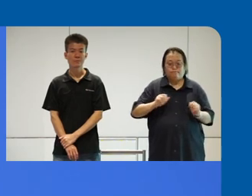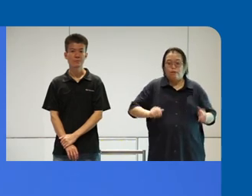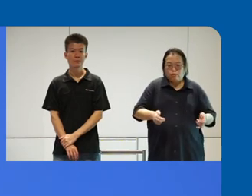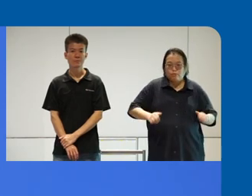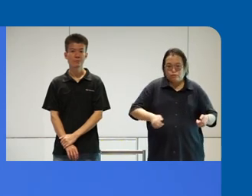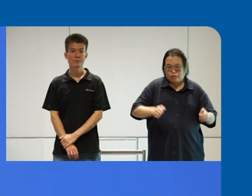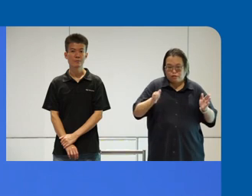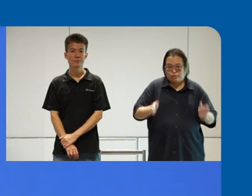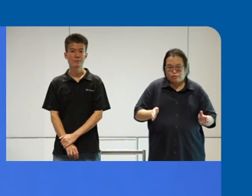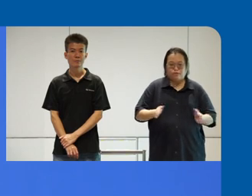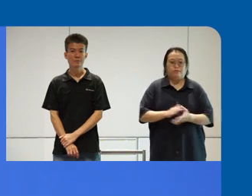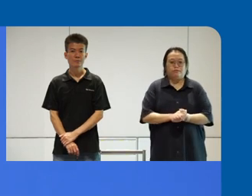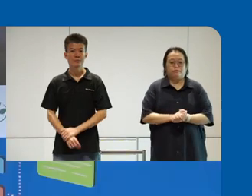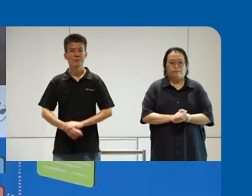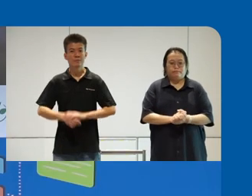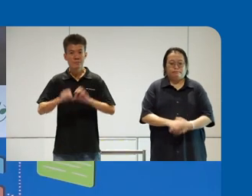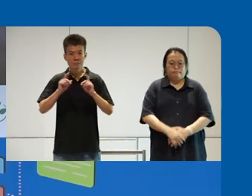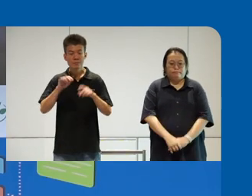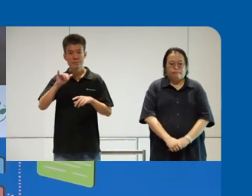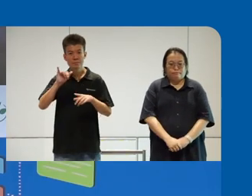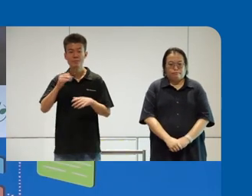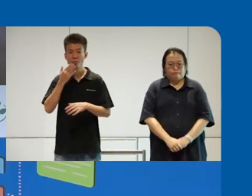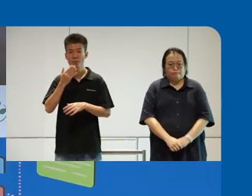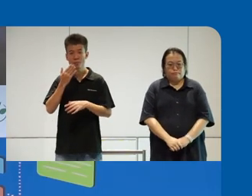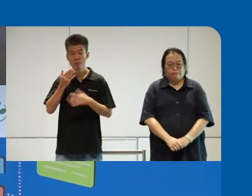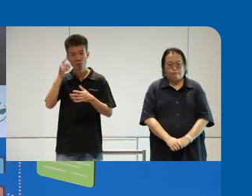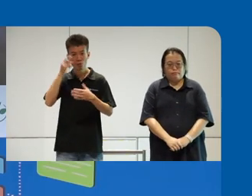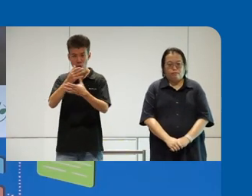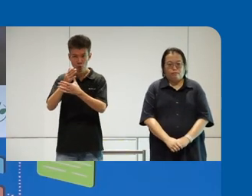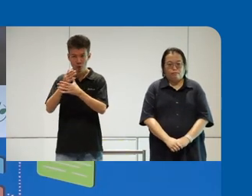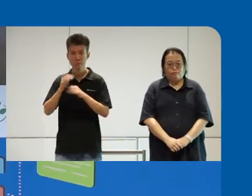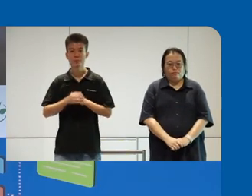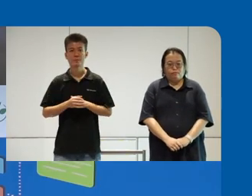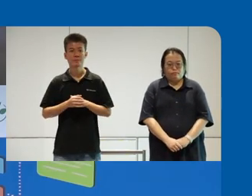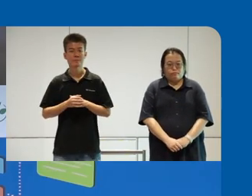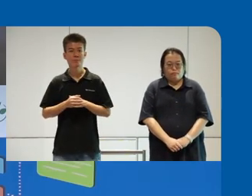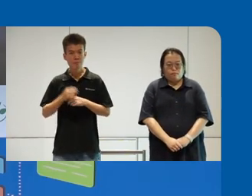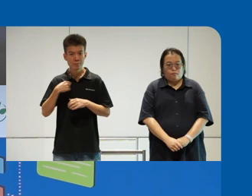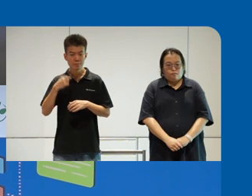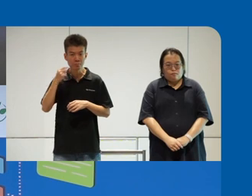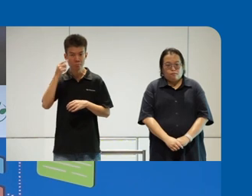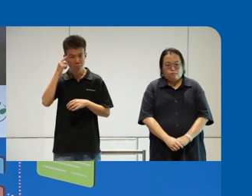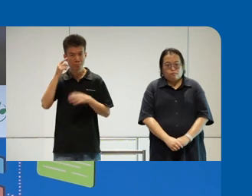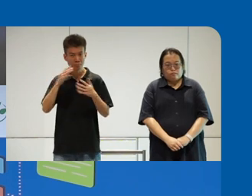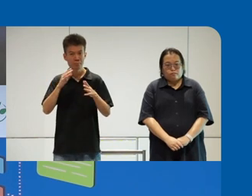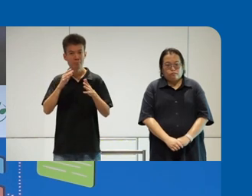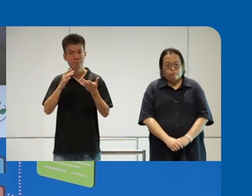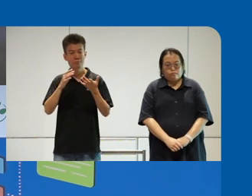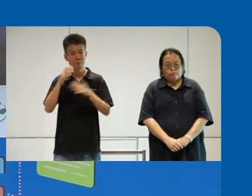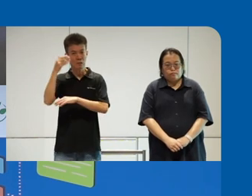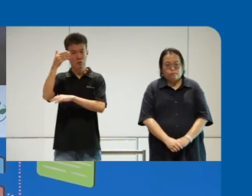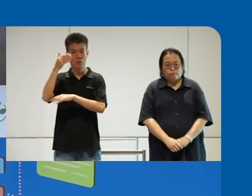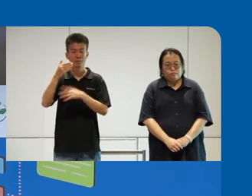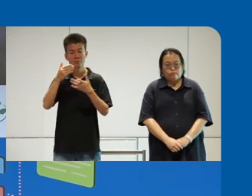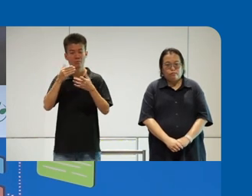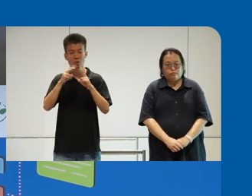technologies. Oh, yeah. So, thanks for sharing. And I think I am going to be flagged very soon